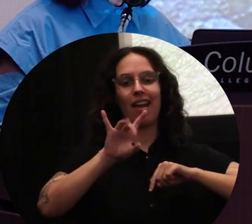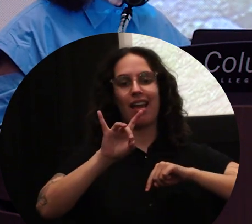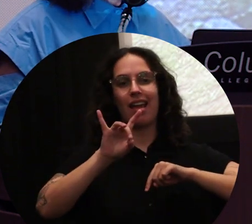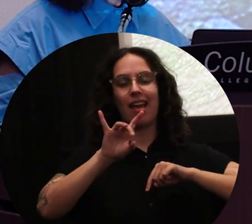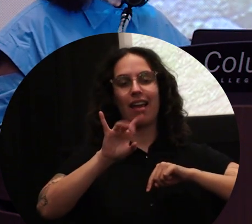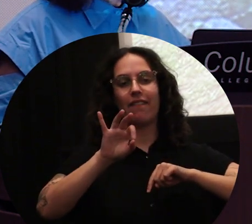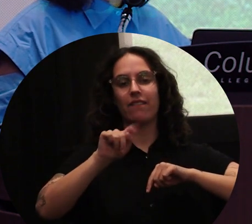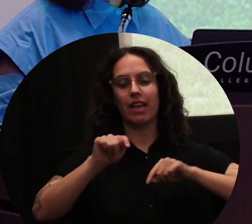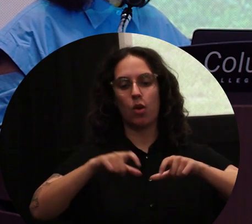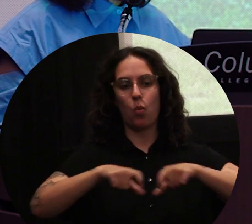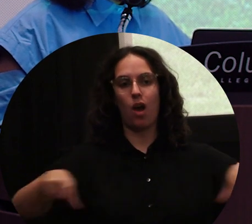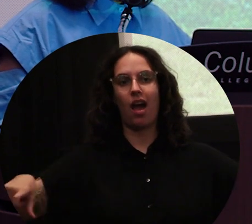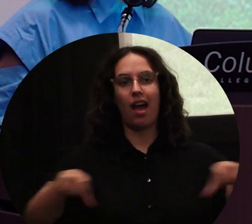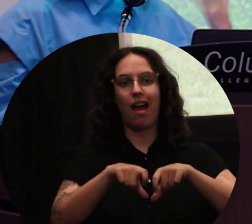tall.